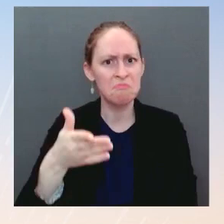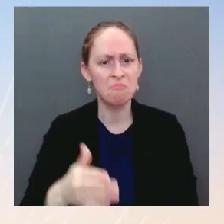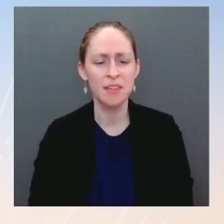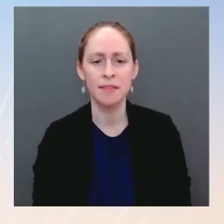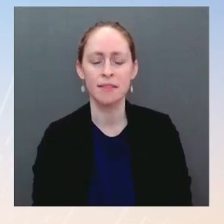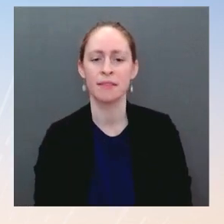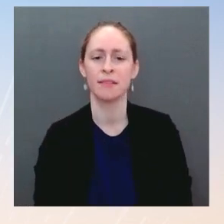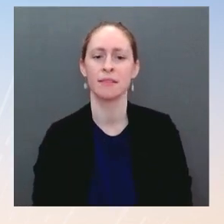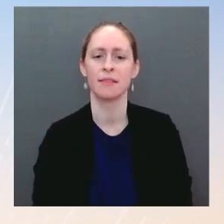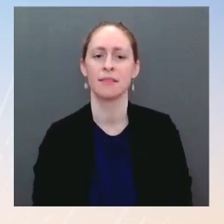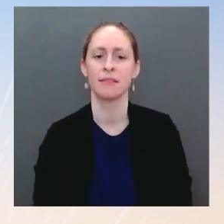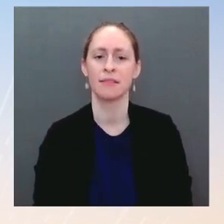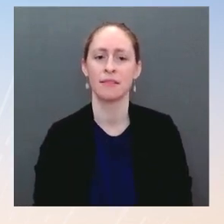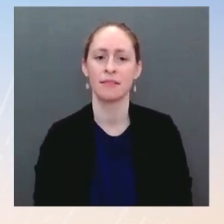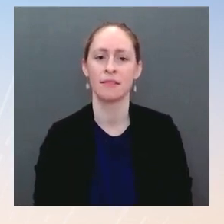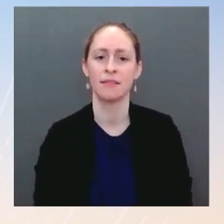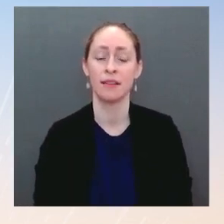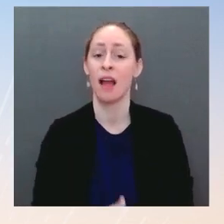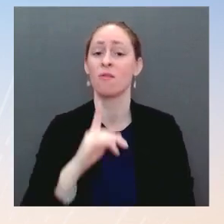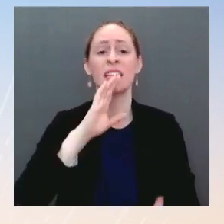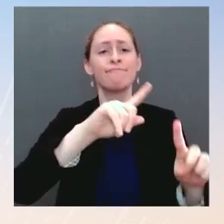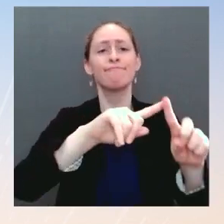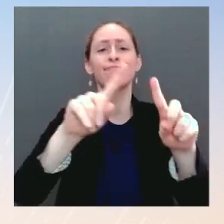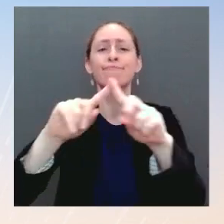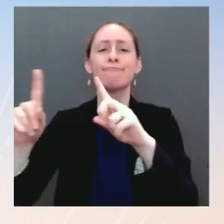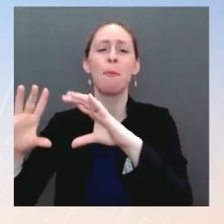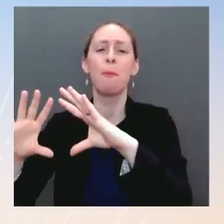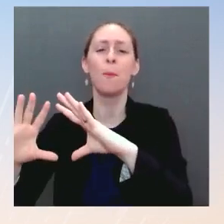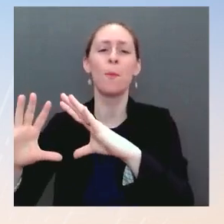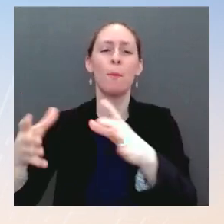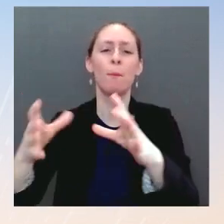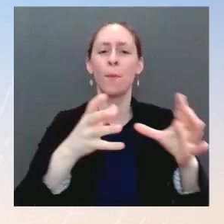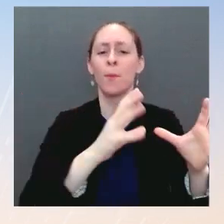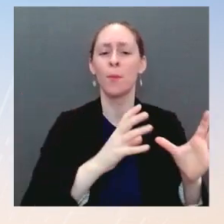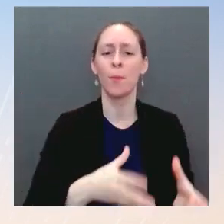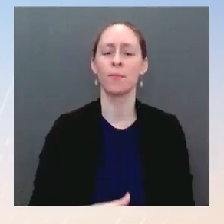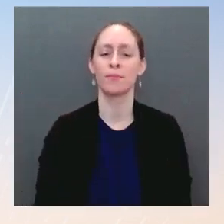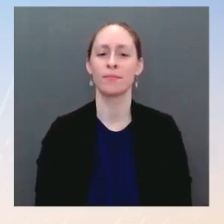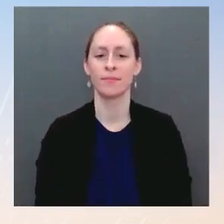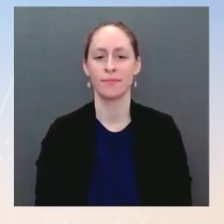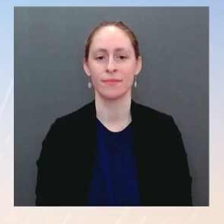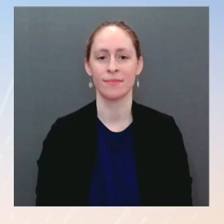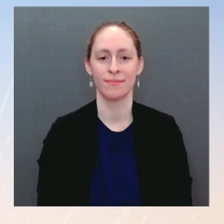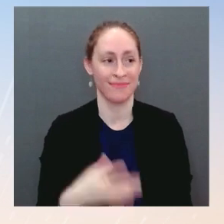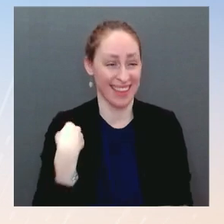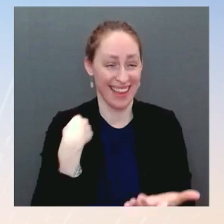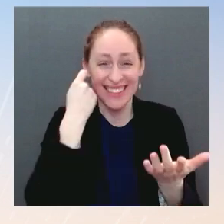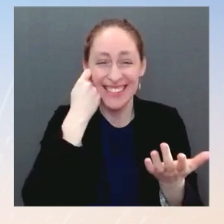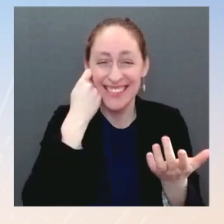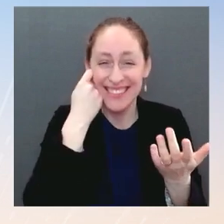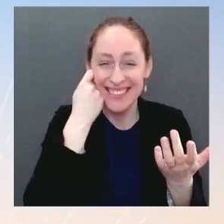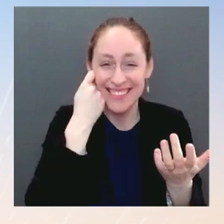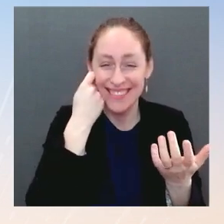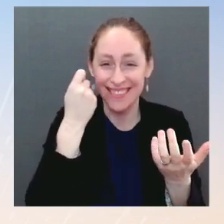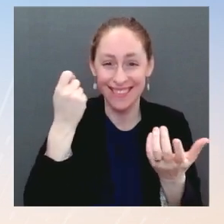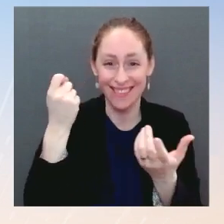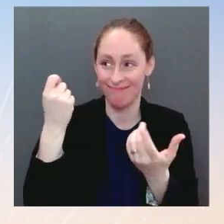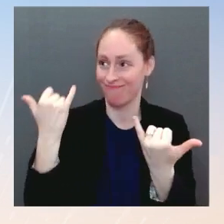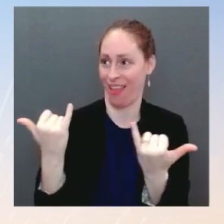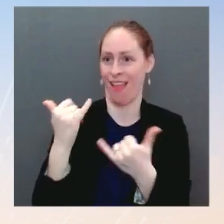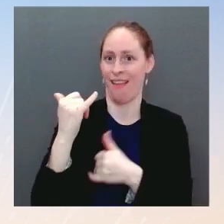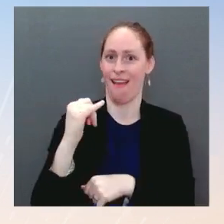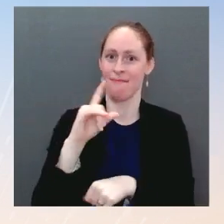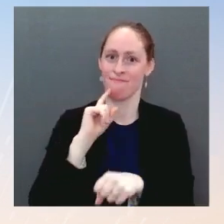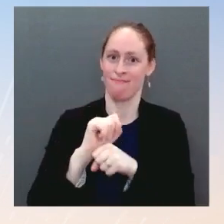groups. Obviously, we just announced the Justice's retirement today. I can get you more details on that, I expect, in the coming